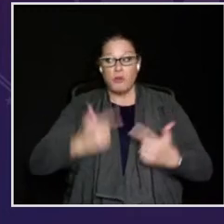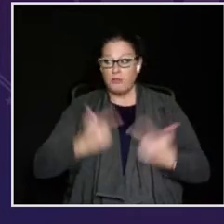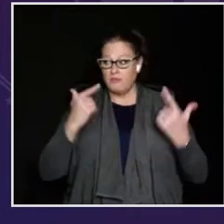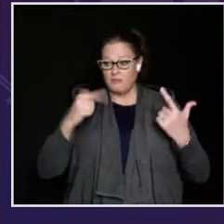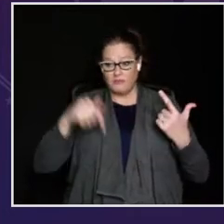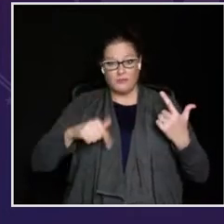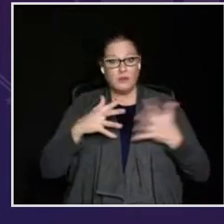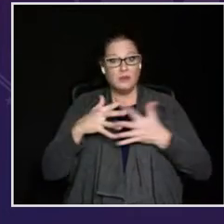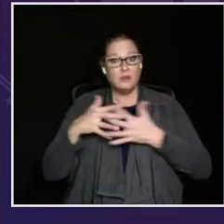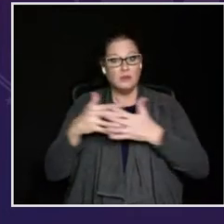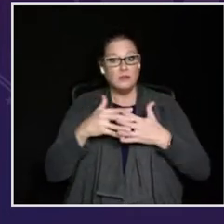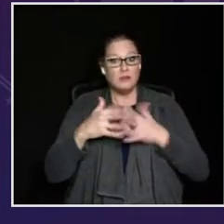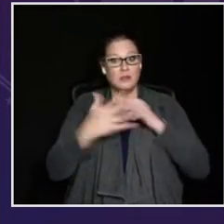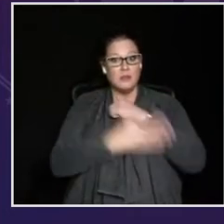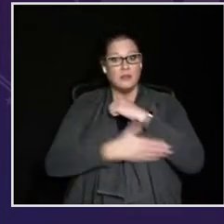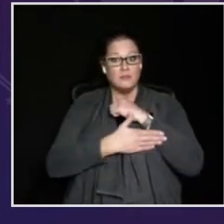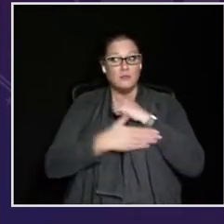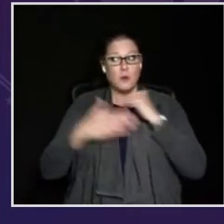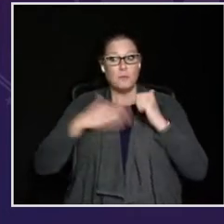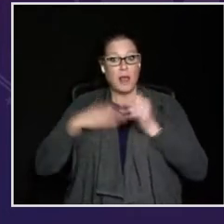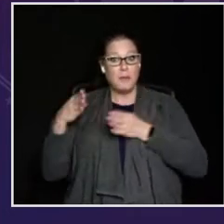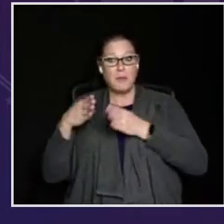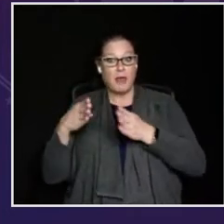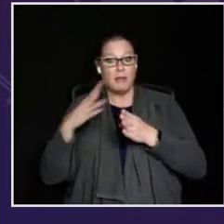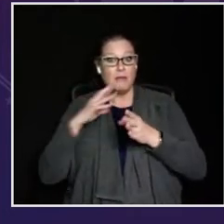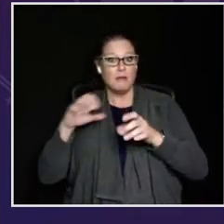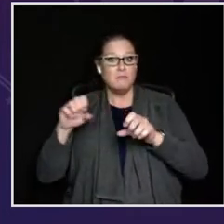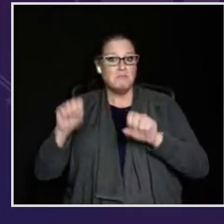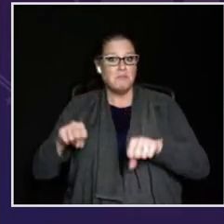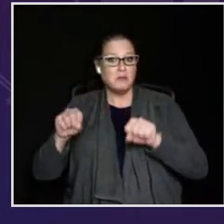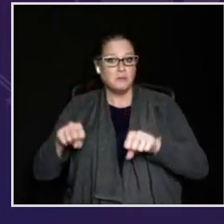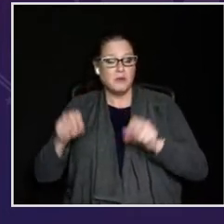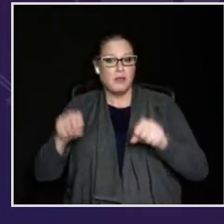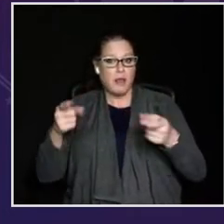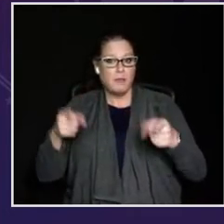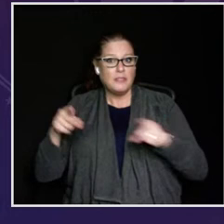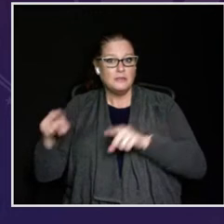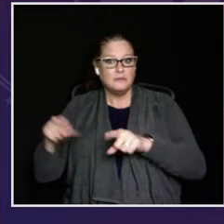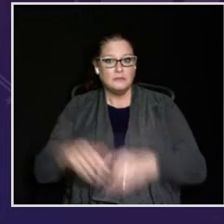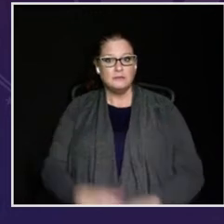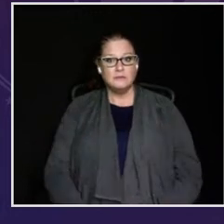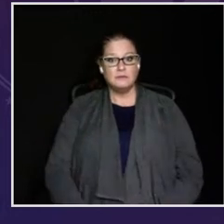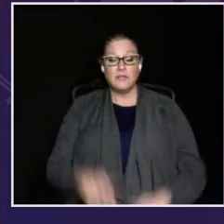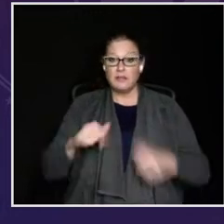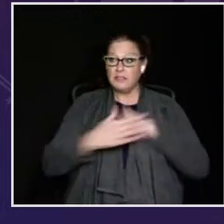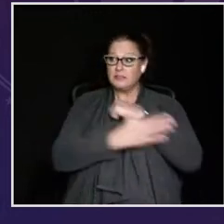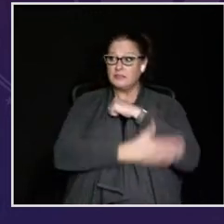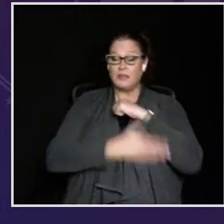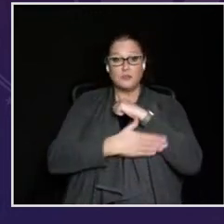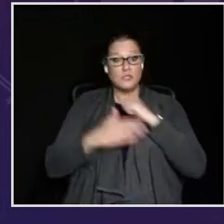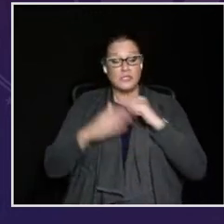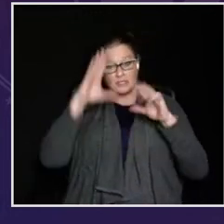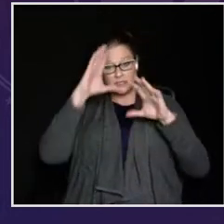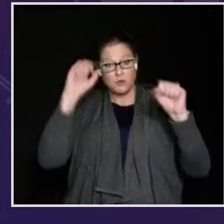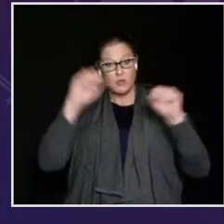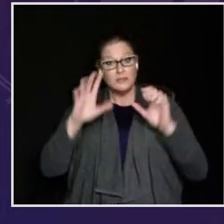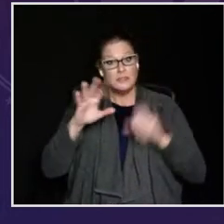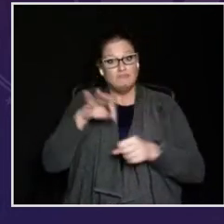lucky and grateful to live in a country where my pasts like mine are possible.